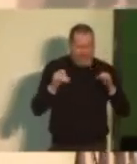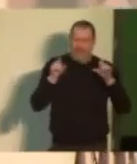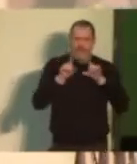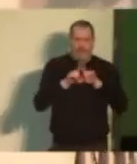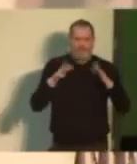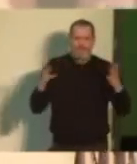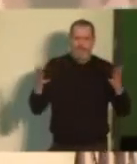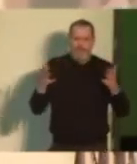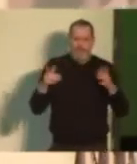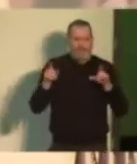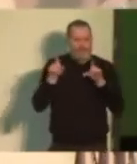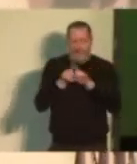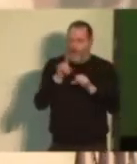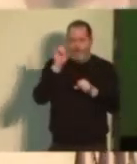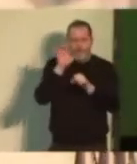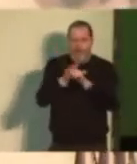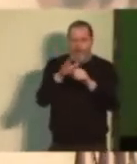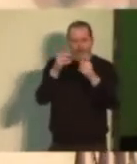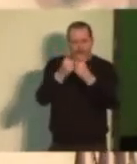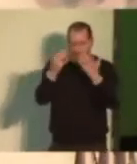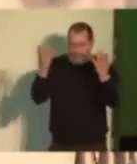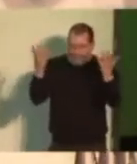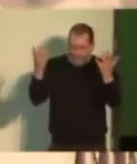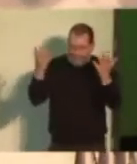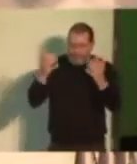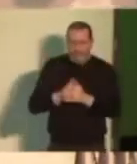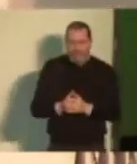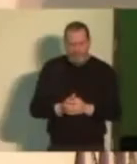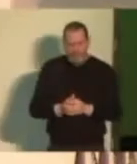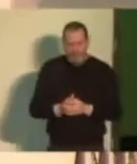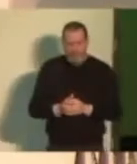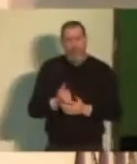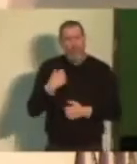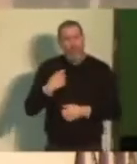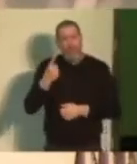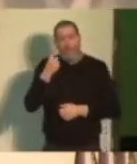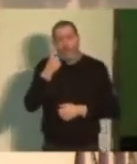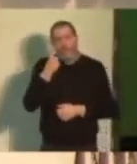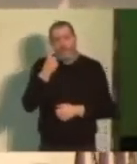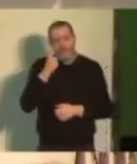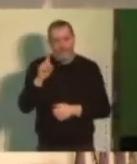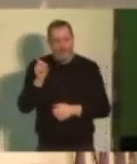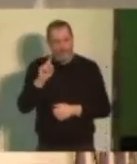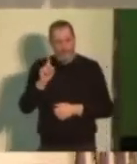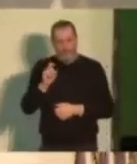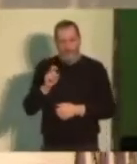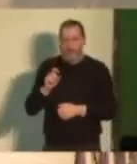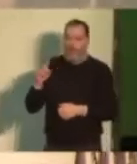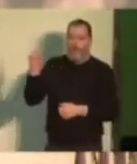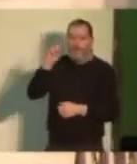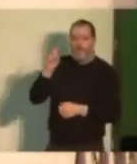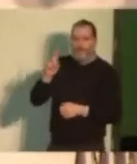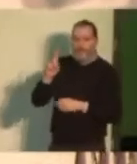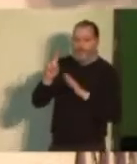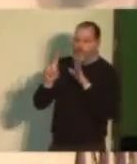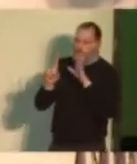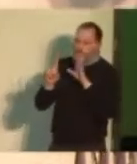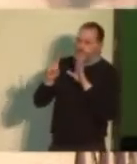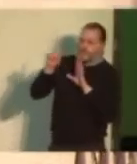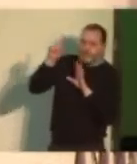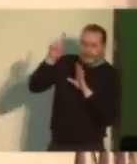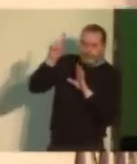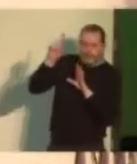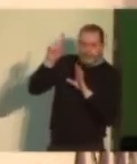bloody thing. And that is what you are seeing is people on the top, people who are